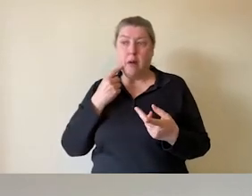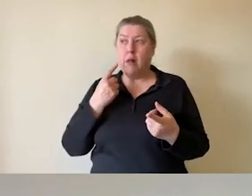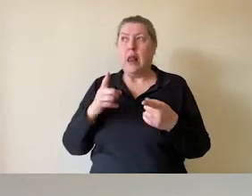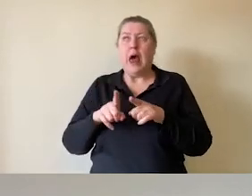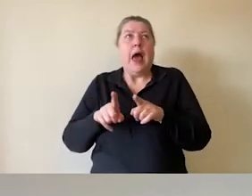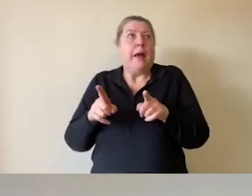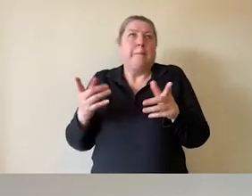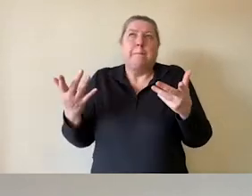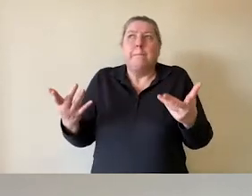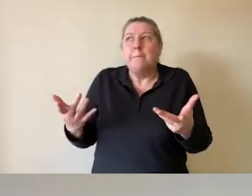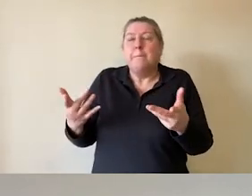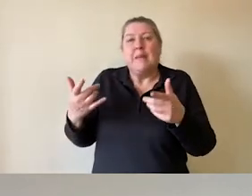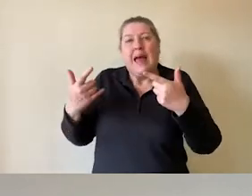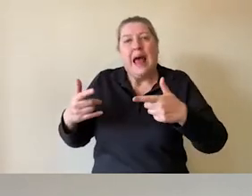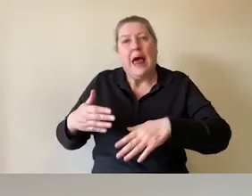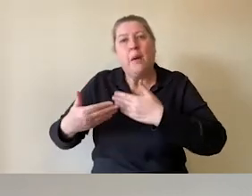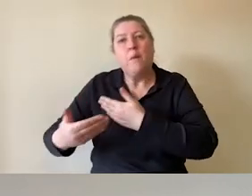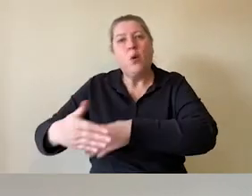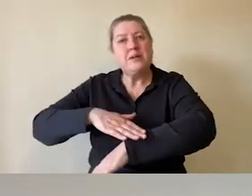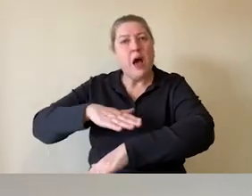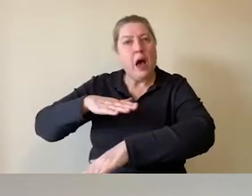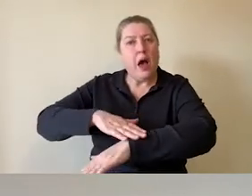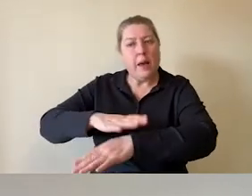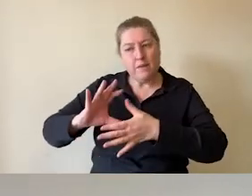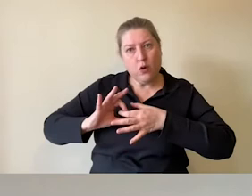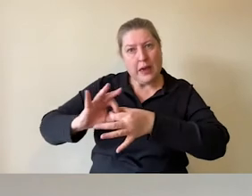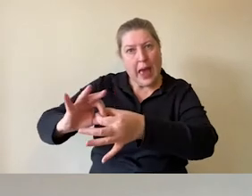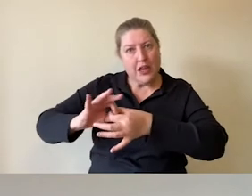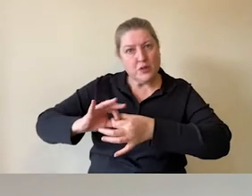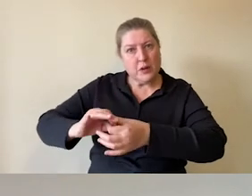for engagement and response.